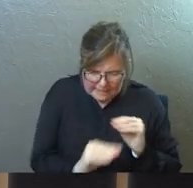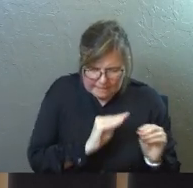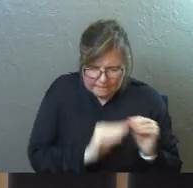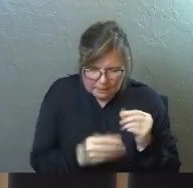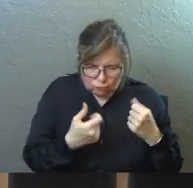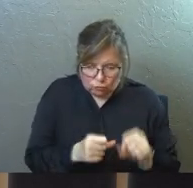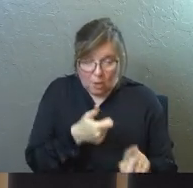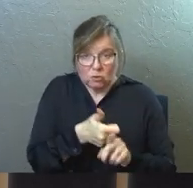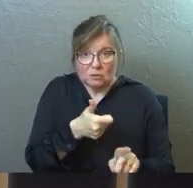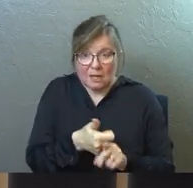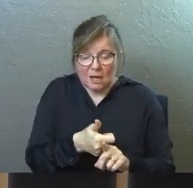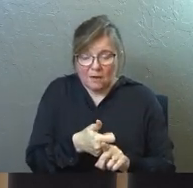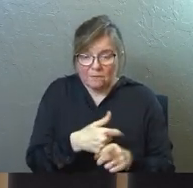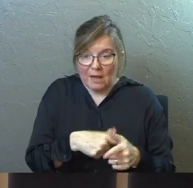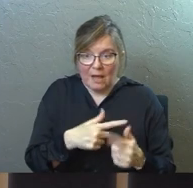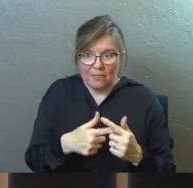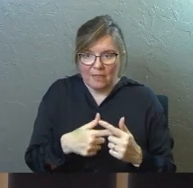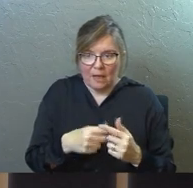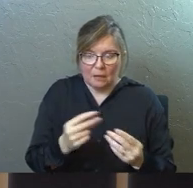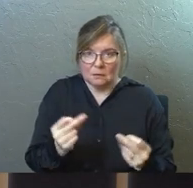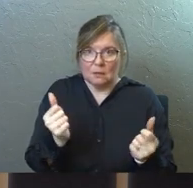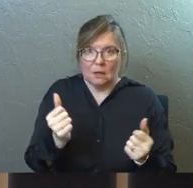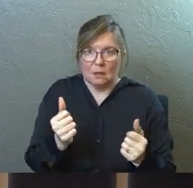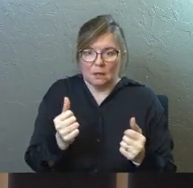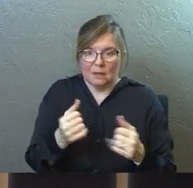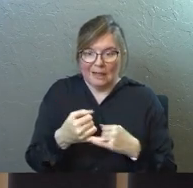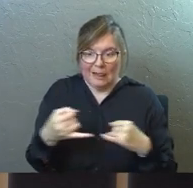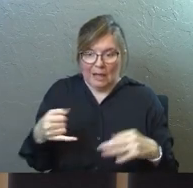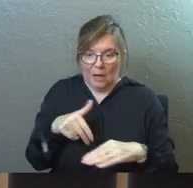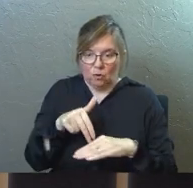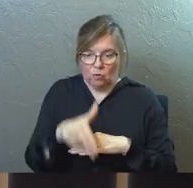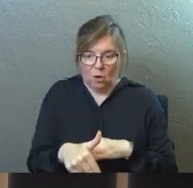you cross this line where you start to get angry.